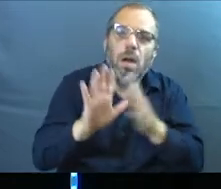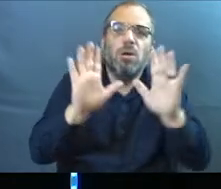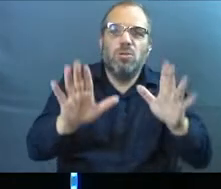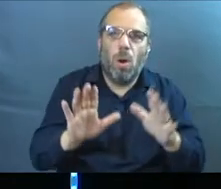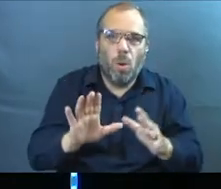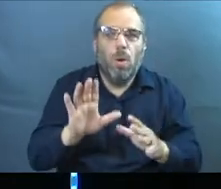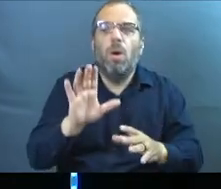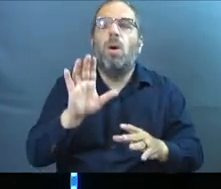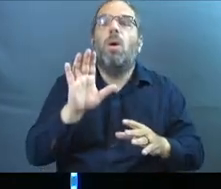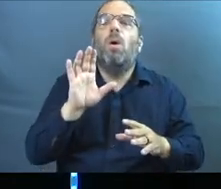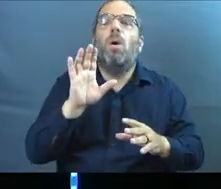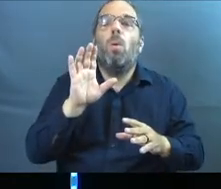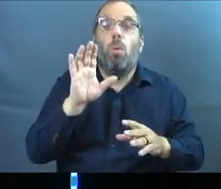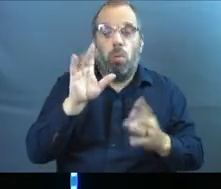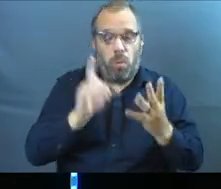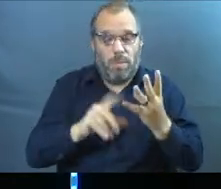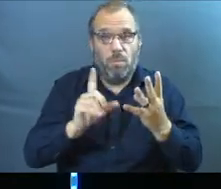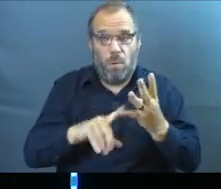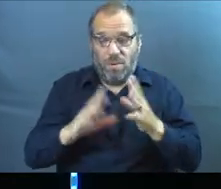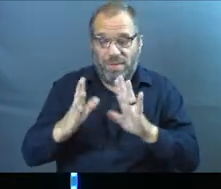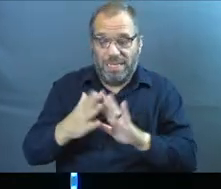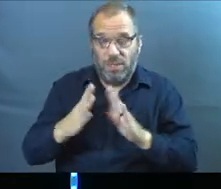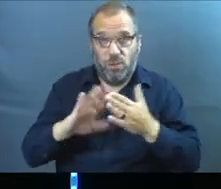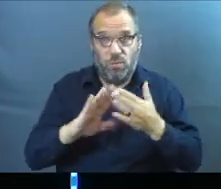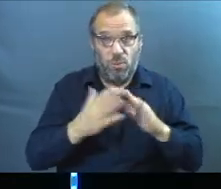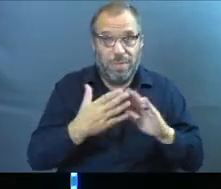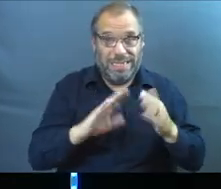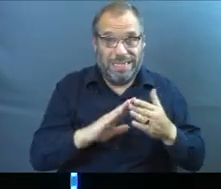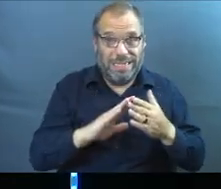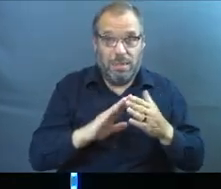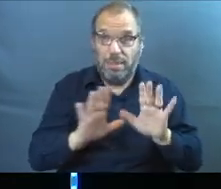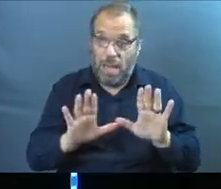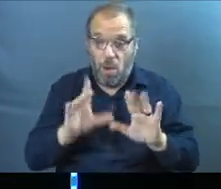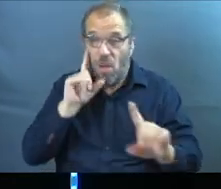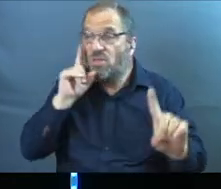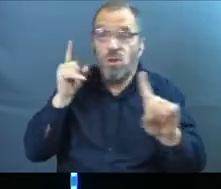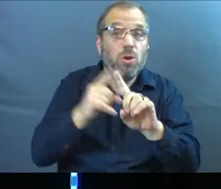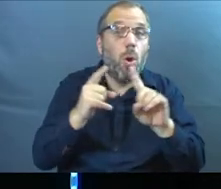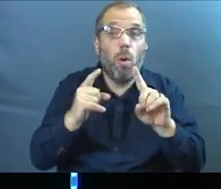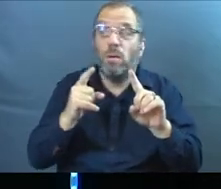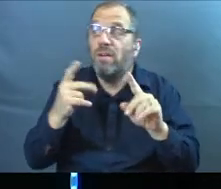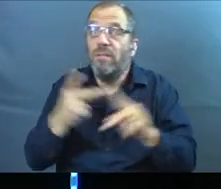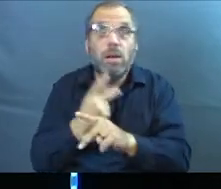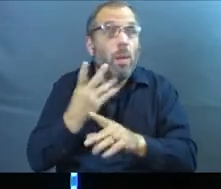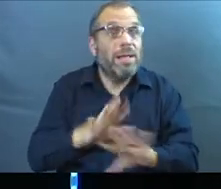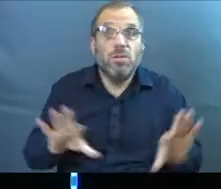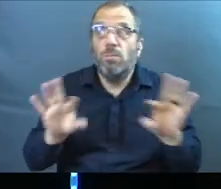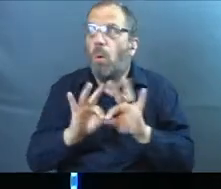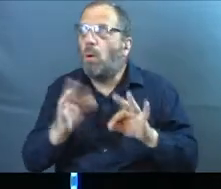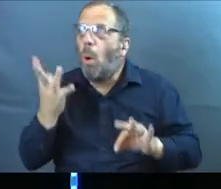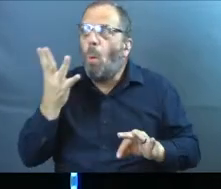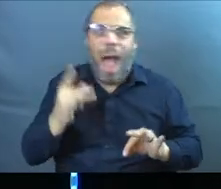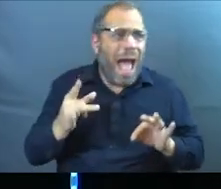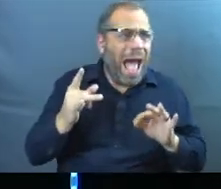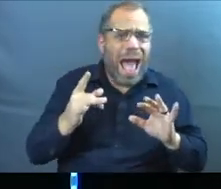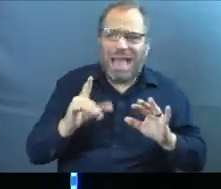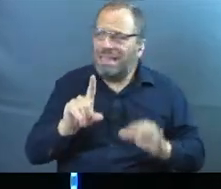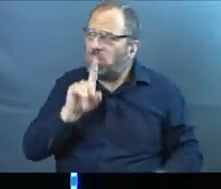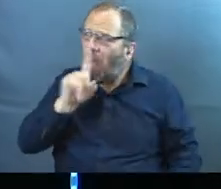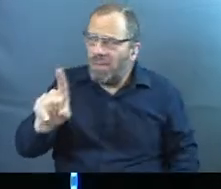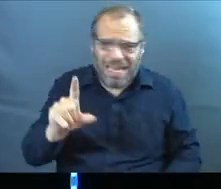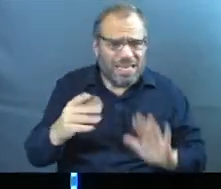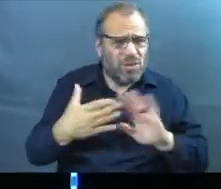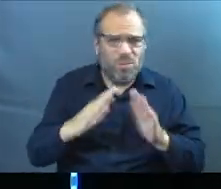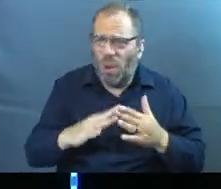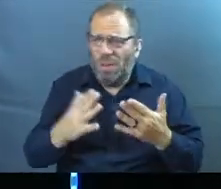So we're going to take it one more, take a look at one more, this community one. And again, the goal is to figure out why it's so important. Why do I need this authentic community